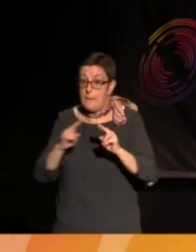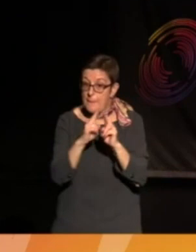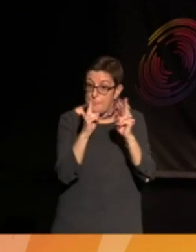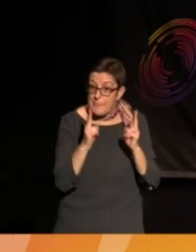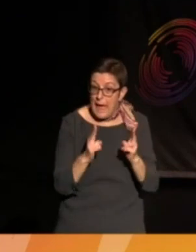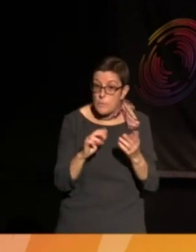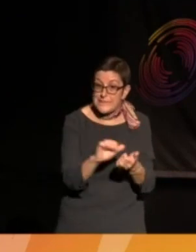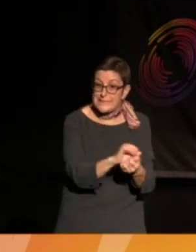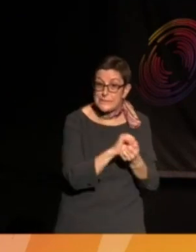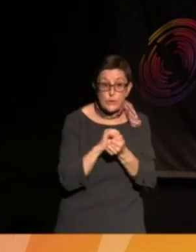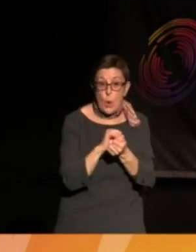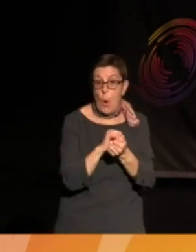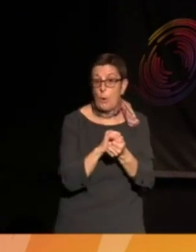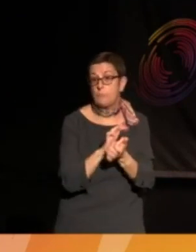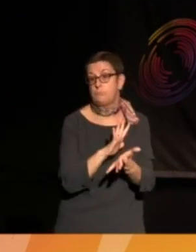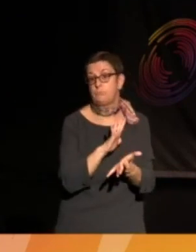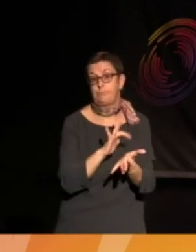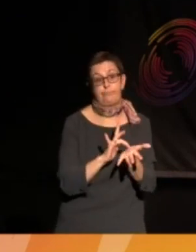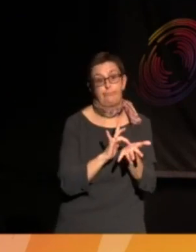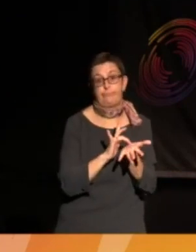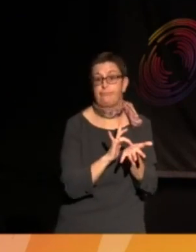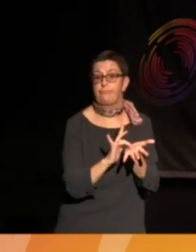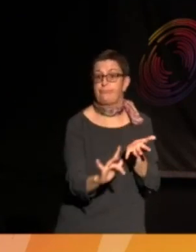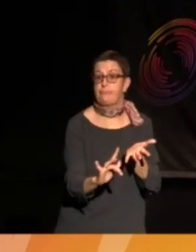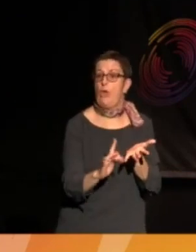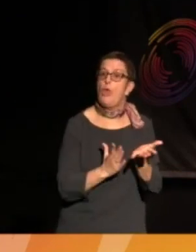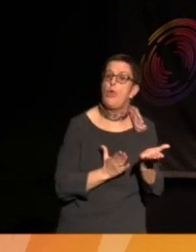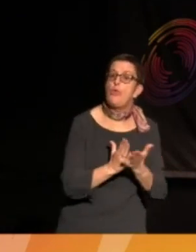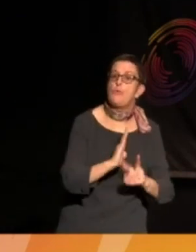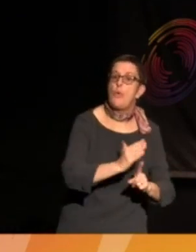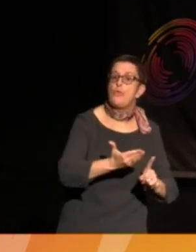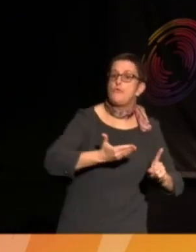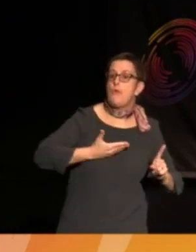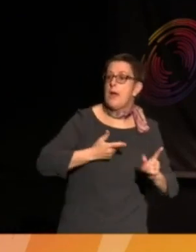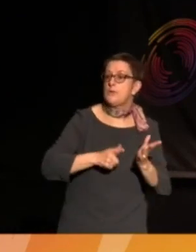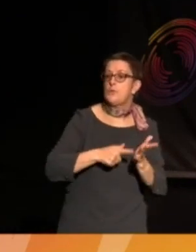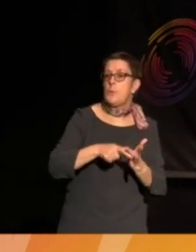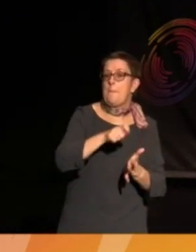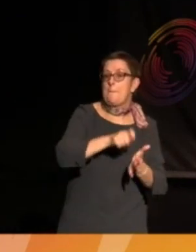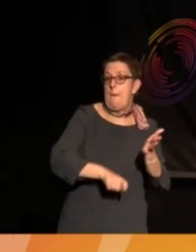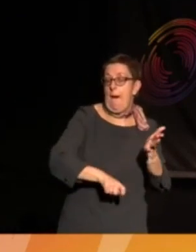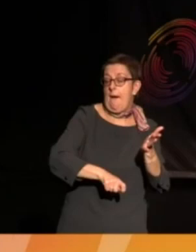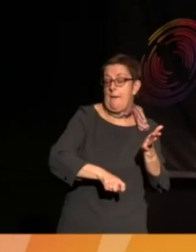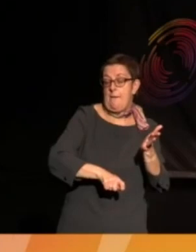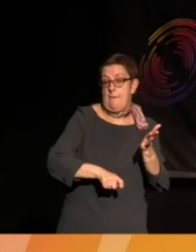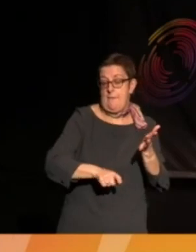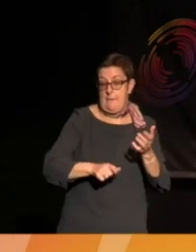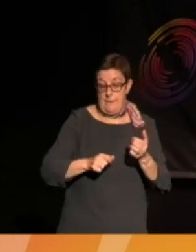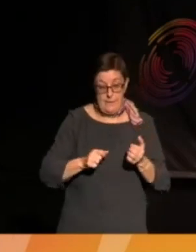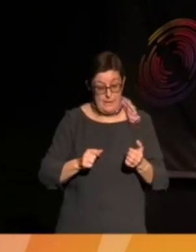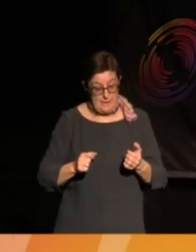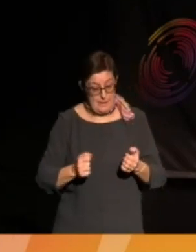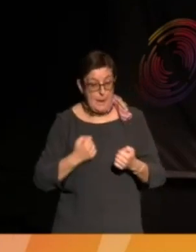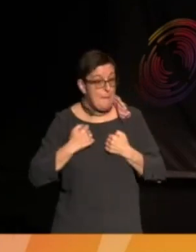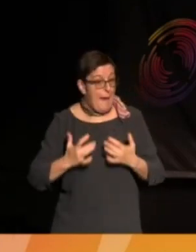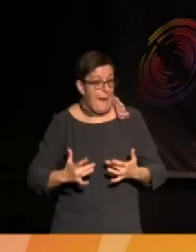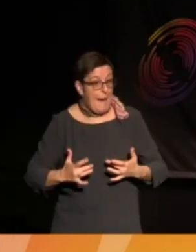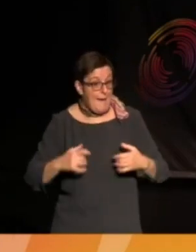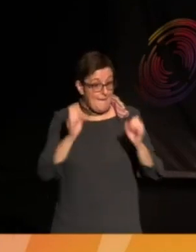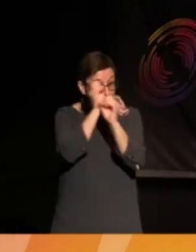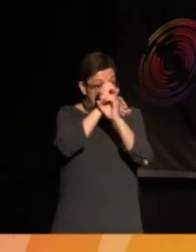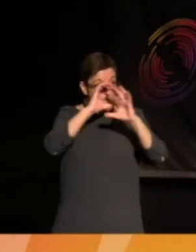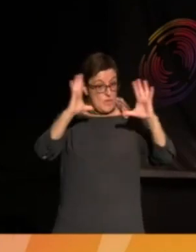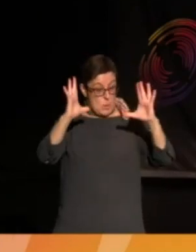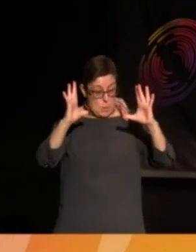stock by right to buy. So my view of a human rights city, if